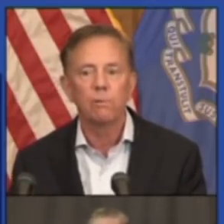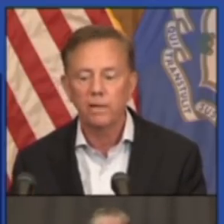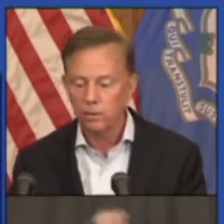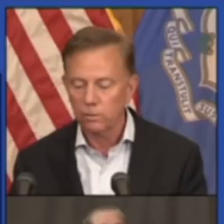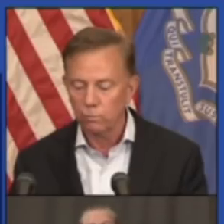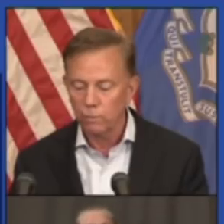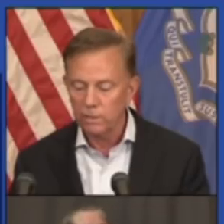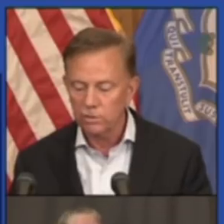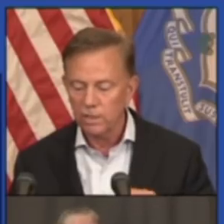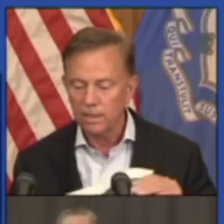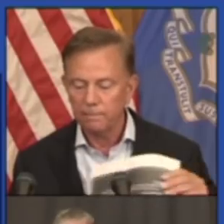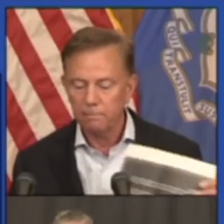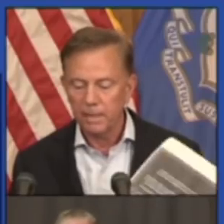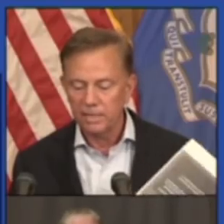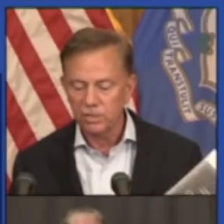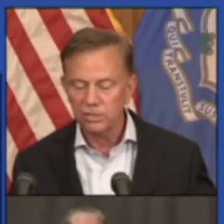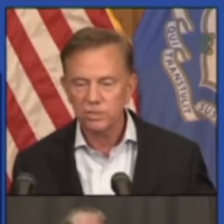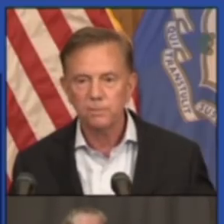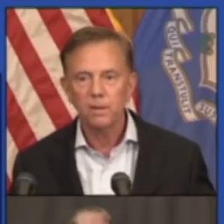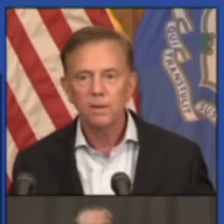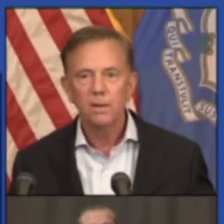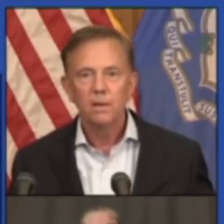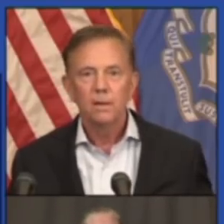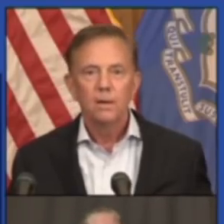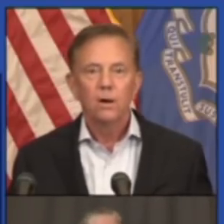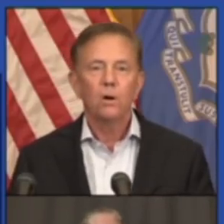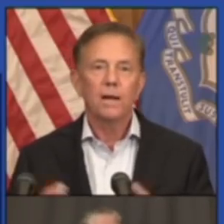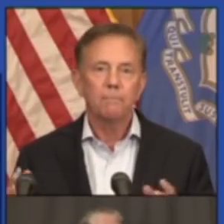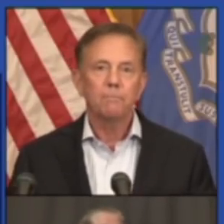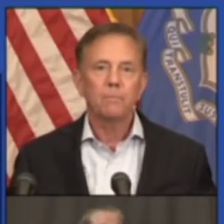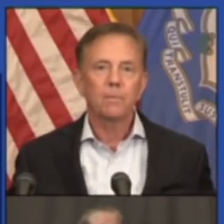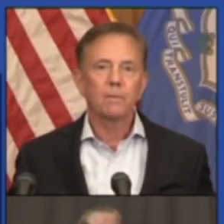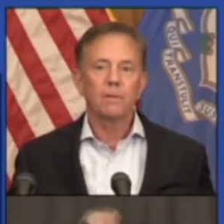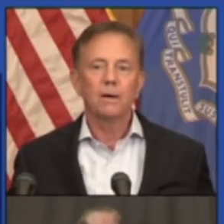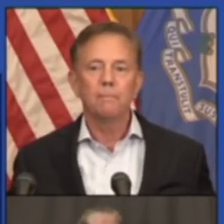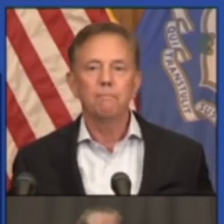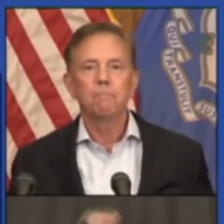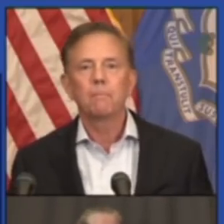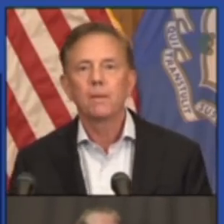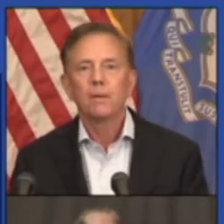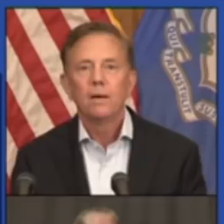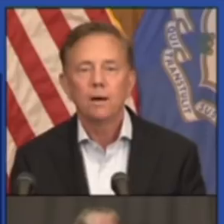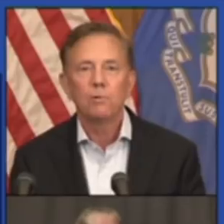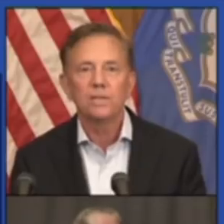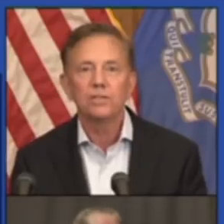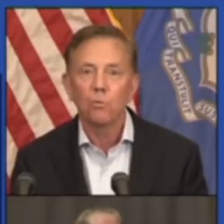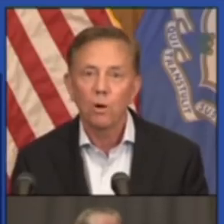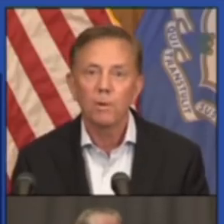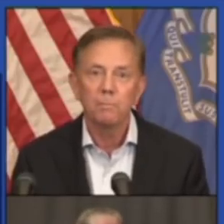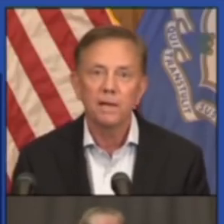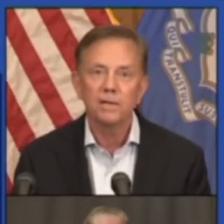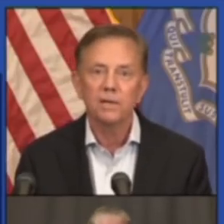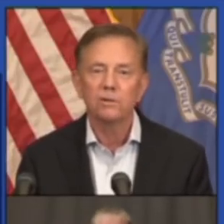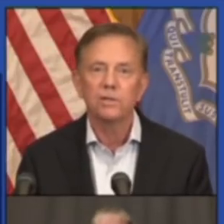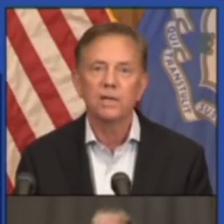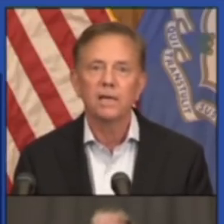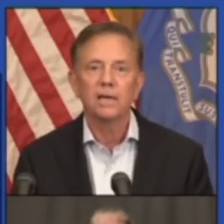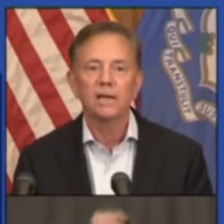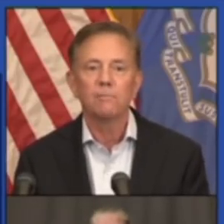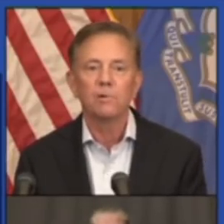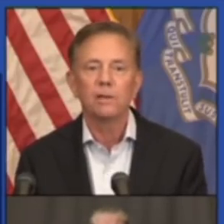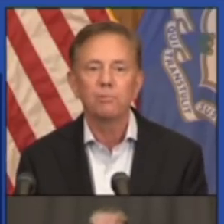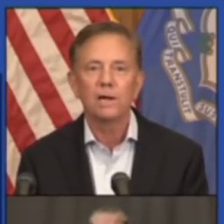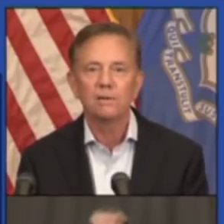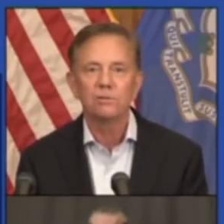regular, real-time basis. All right. I'm really just a warm-up band here today.